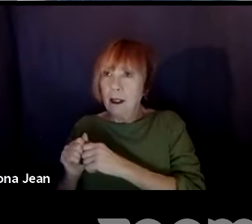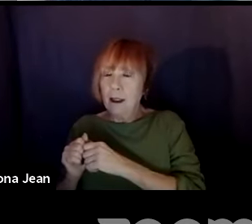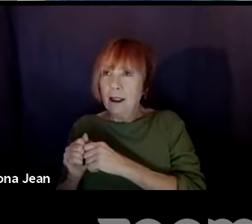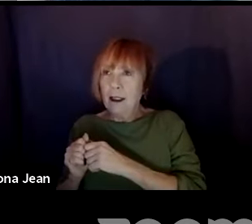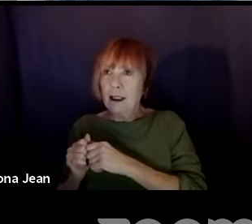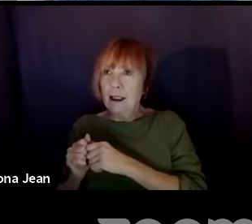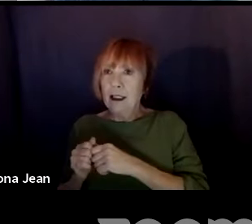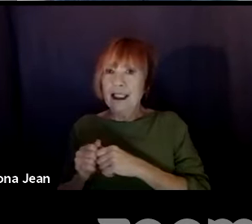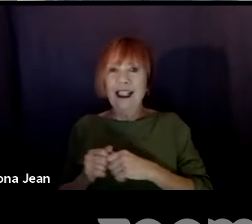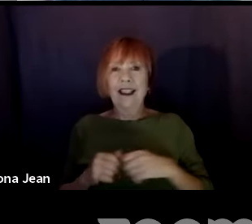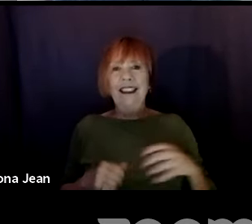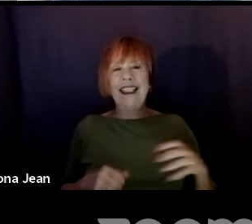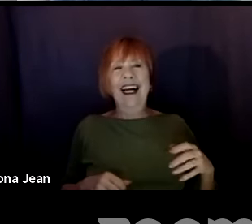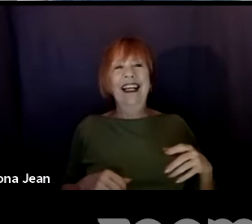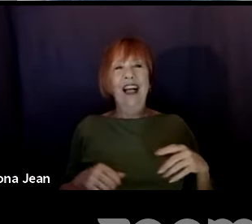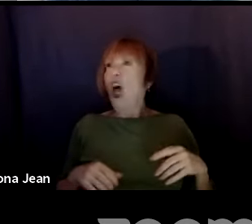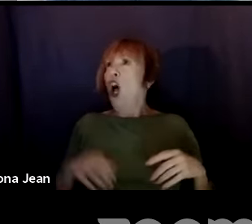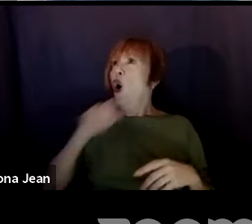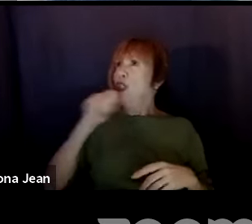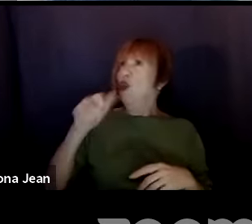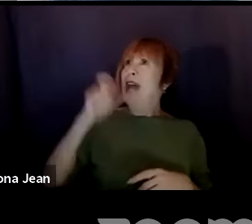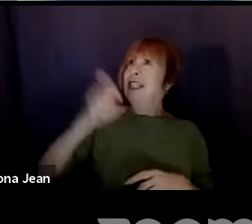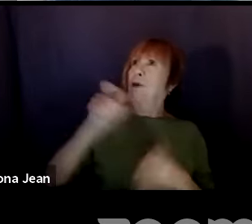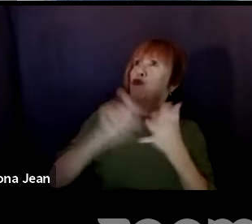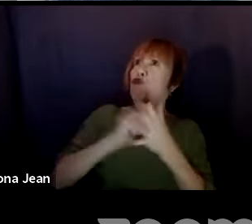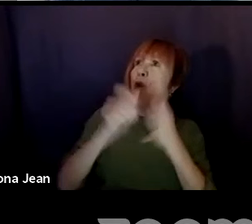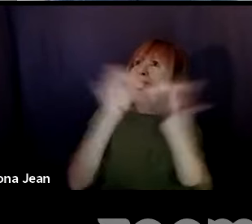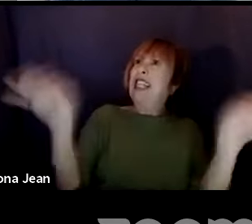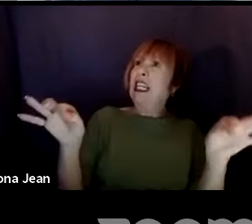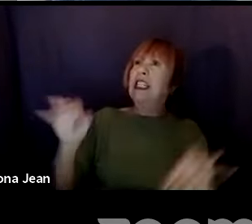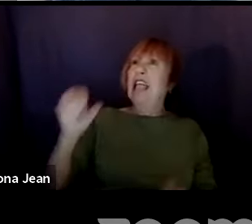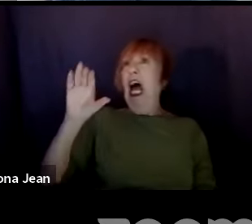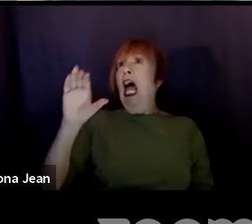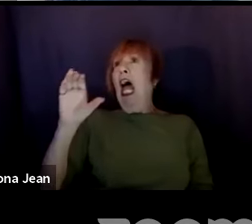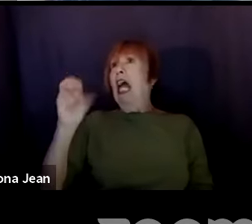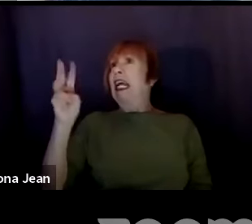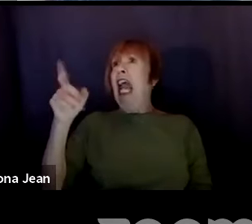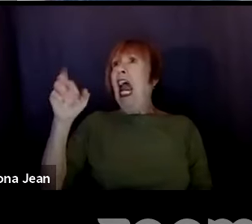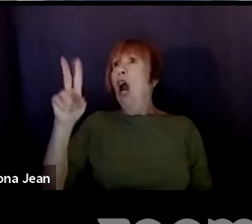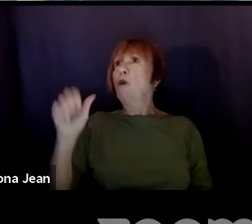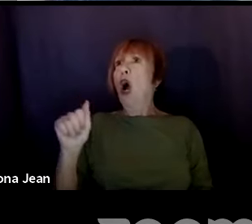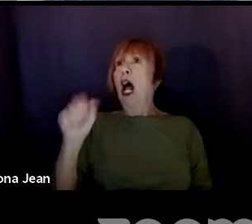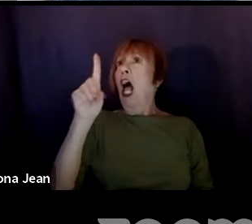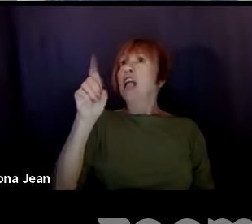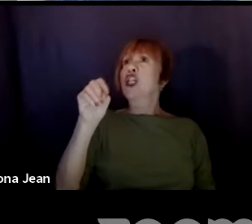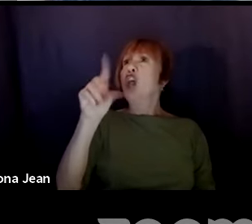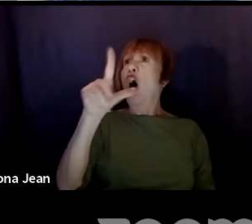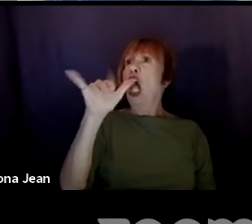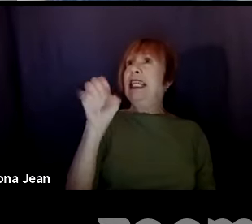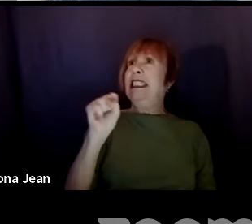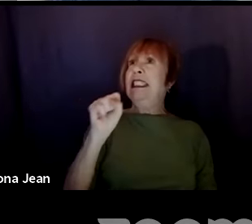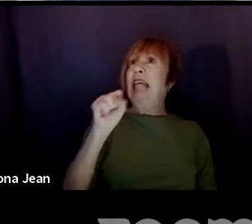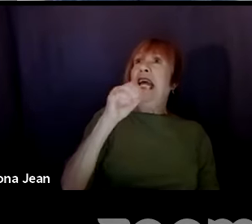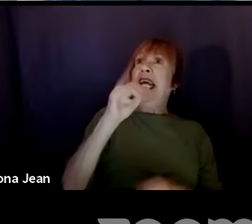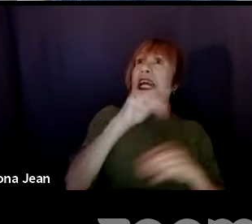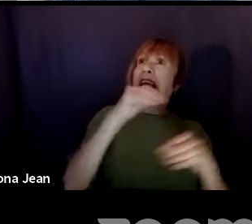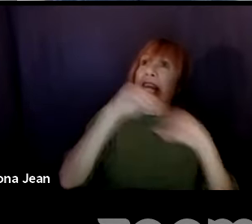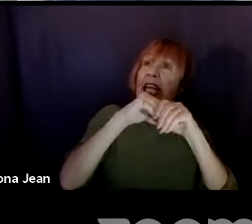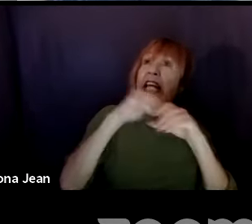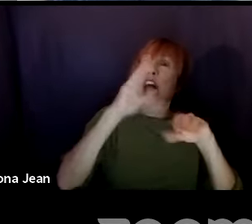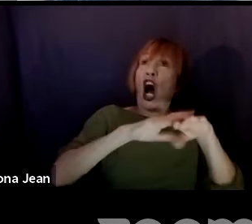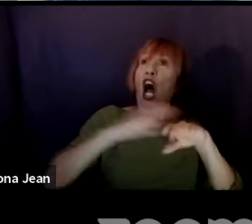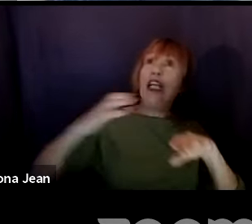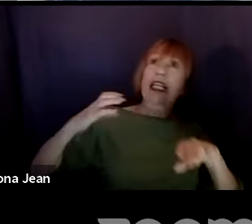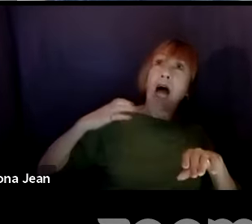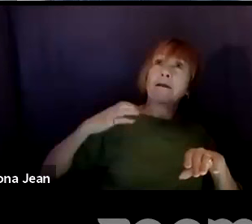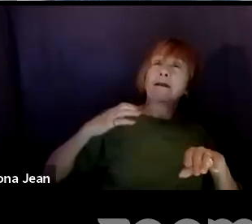Kirk? that entirely. Get that entirely. That's the director's job. Like I said earlier, let the people that are making the movie do the things that